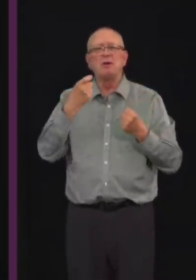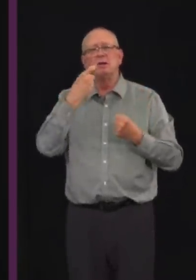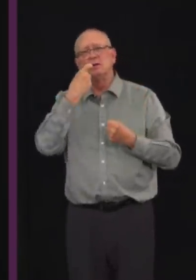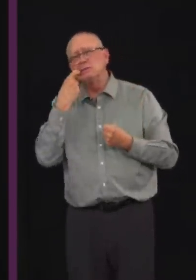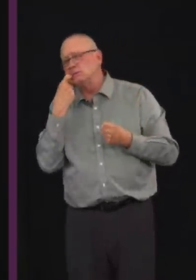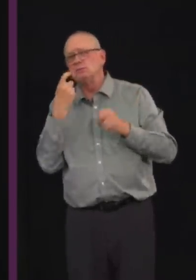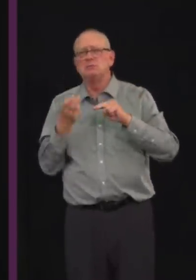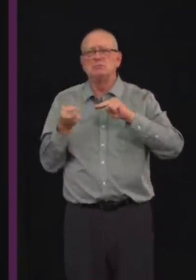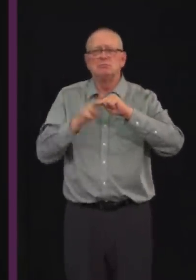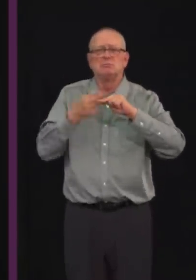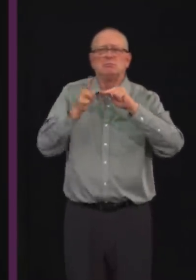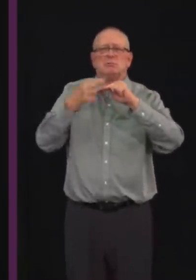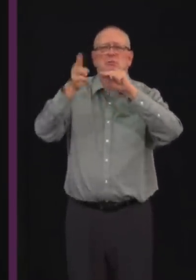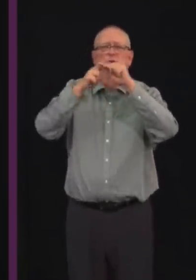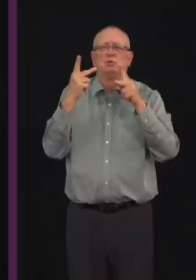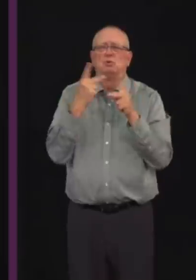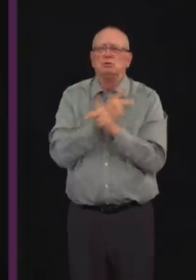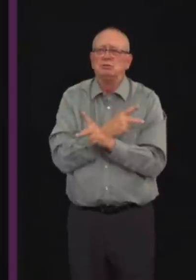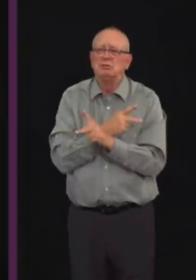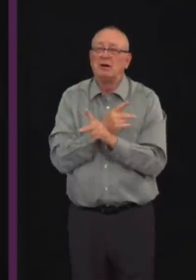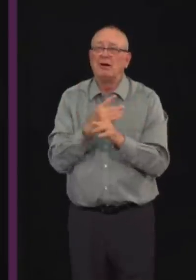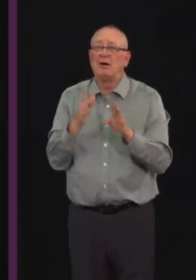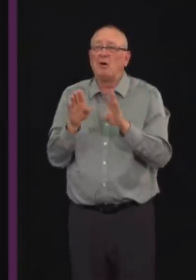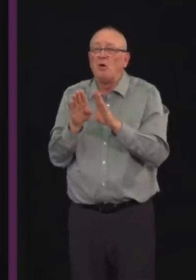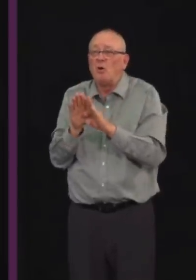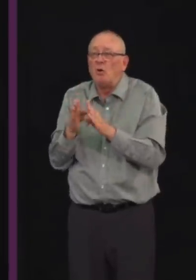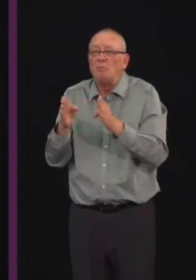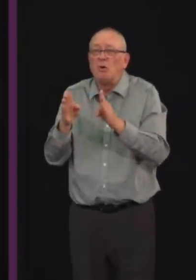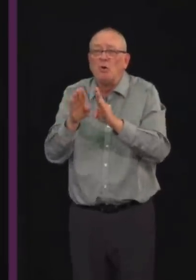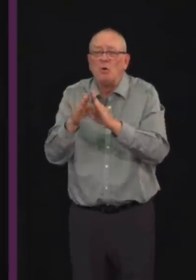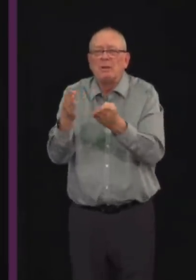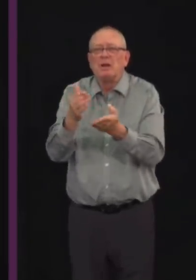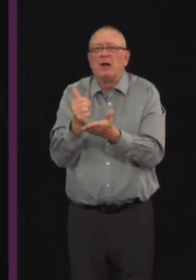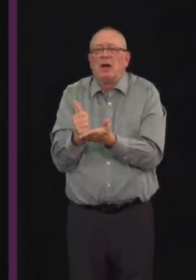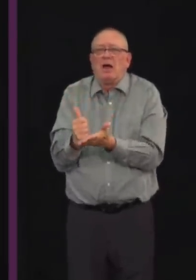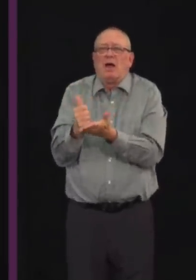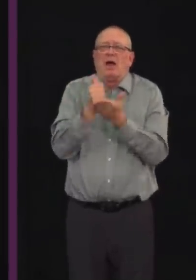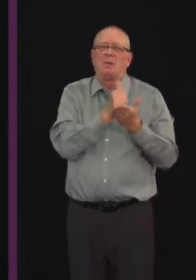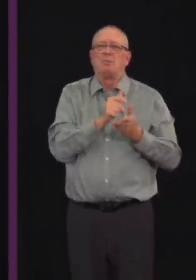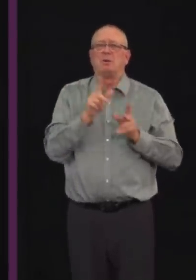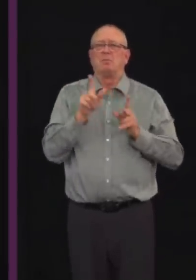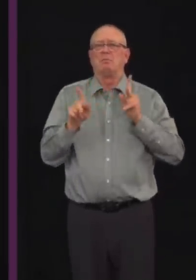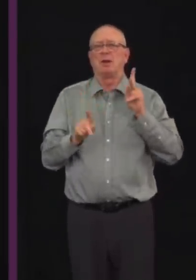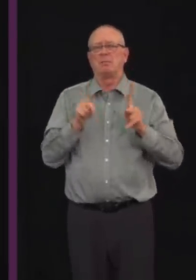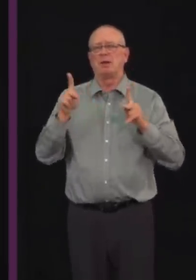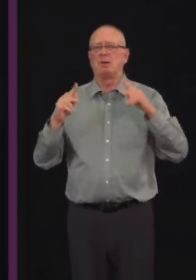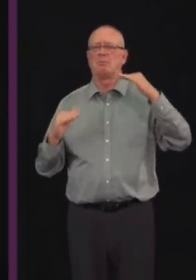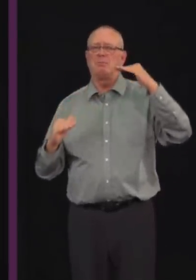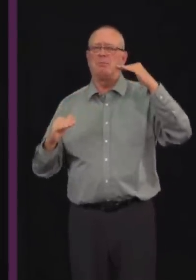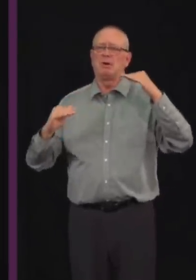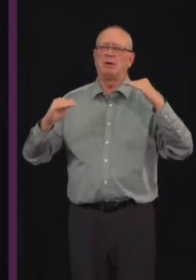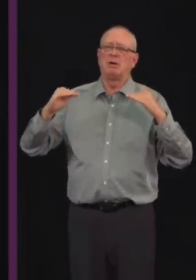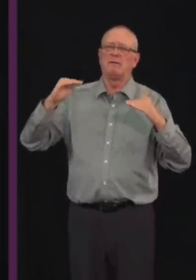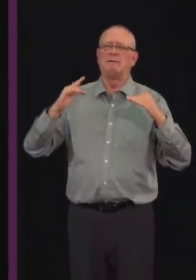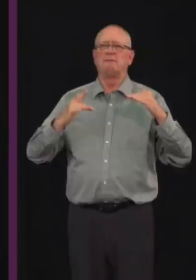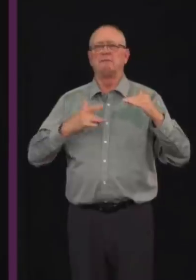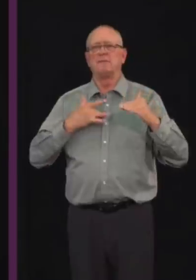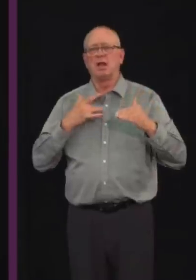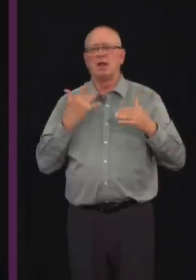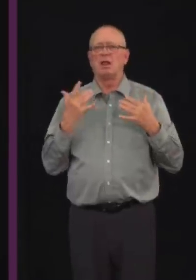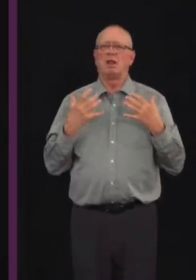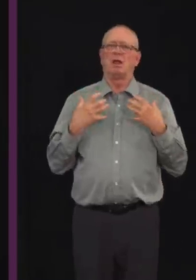essential to their lives. And that must be balanced, of course, against the risk of COVID. We have to get Alberta working again.